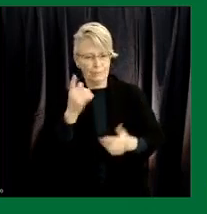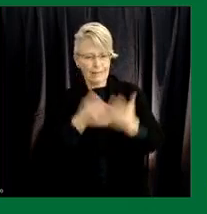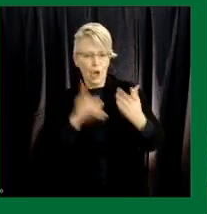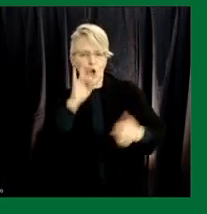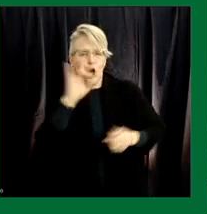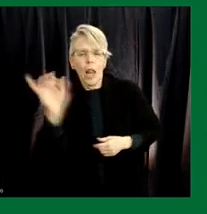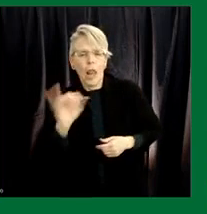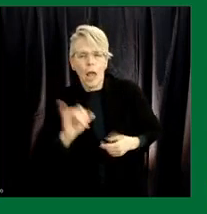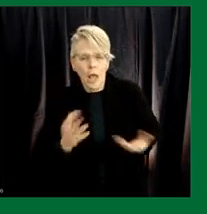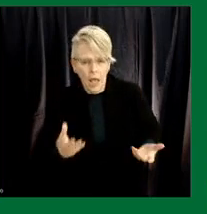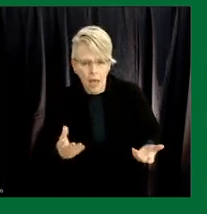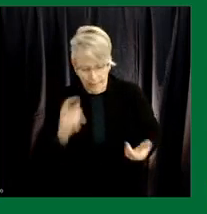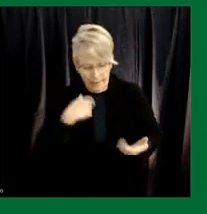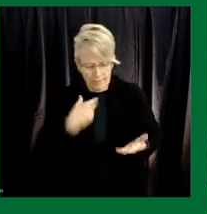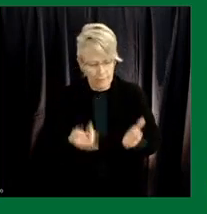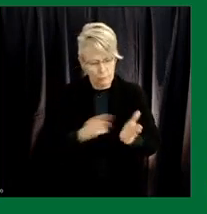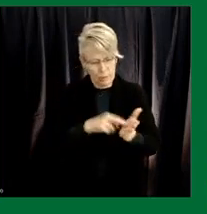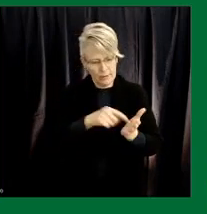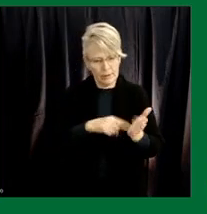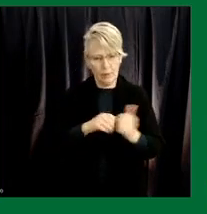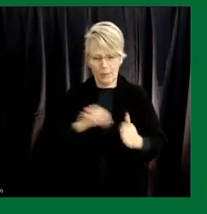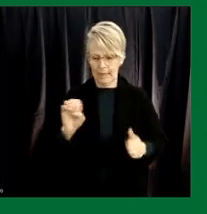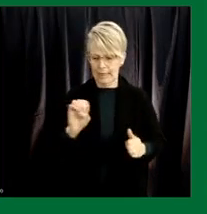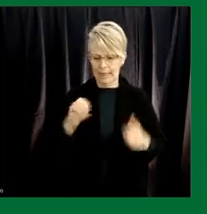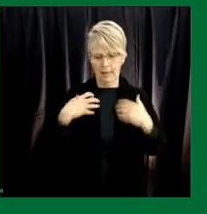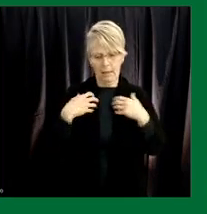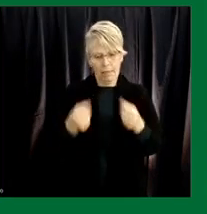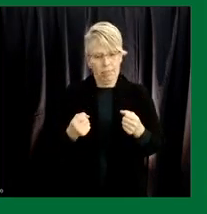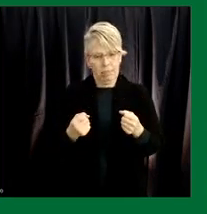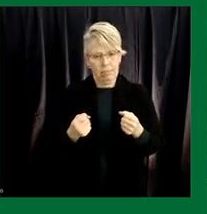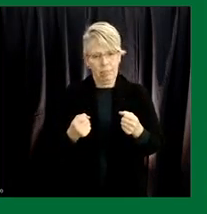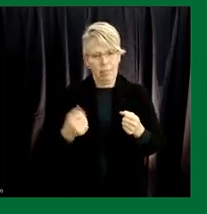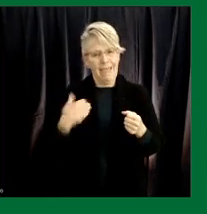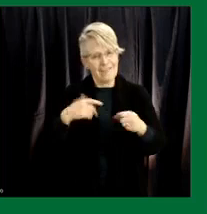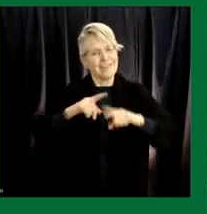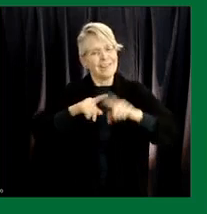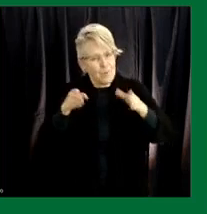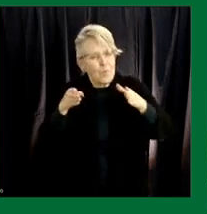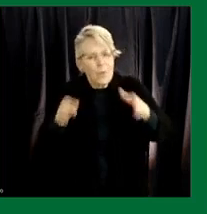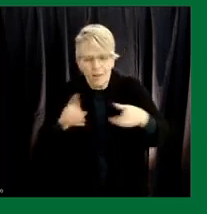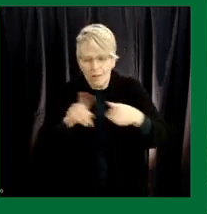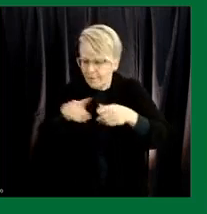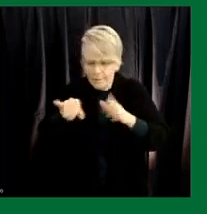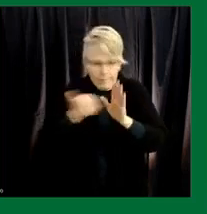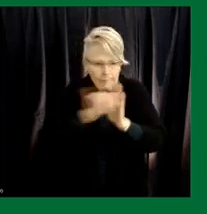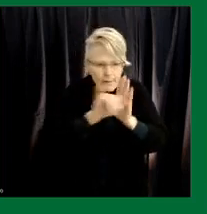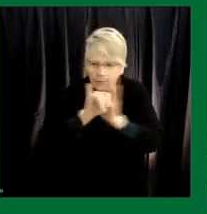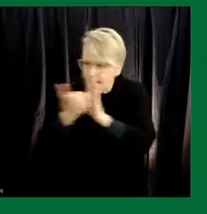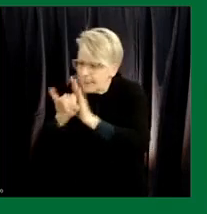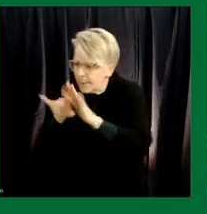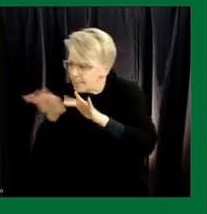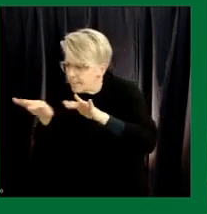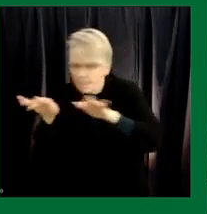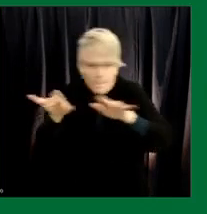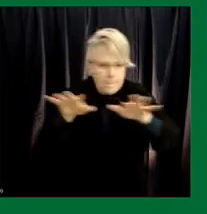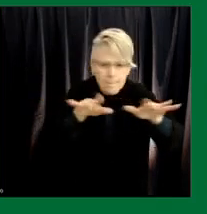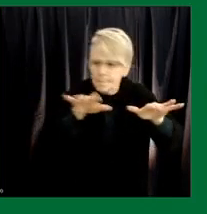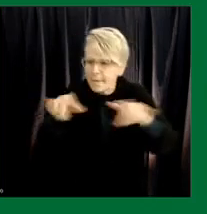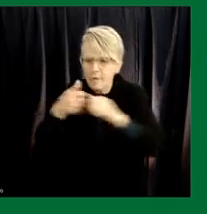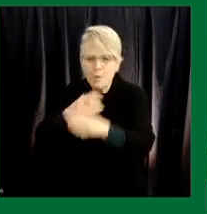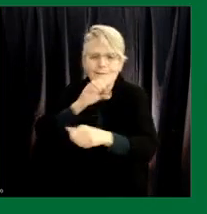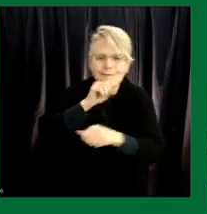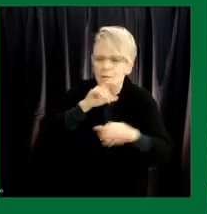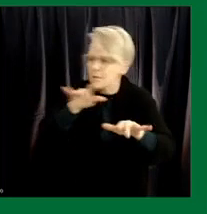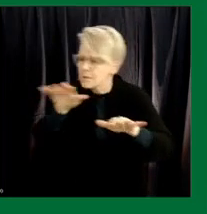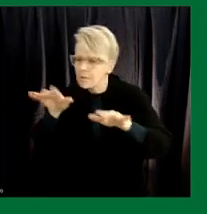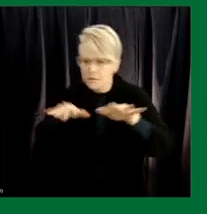registry that's available with e-health so there are ways and means of reaching out to members of the community by age group or other